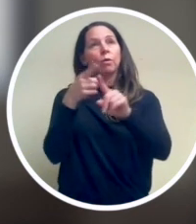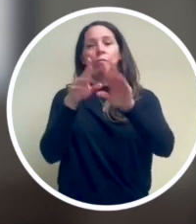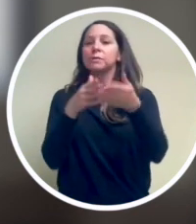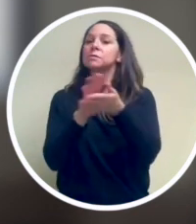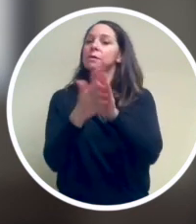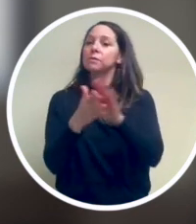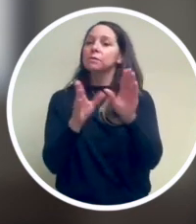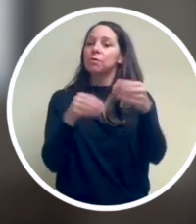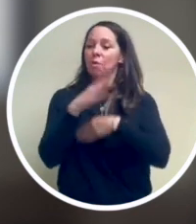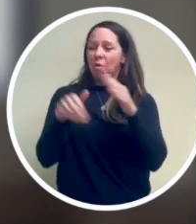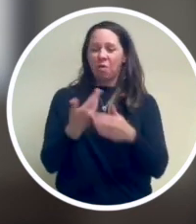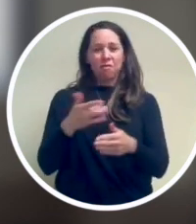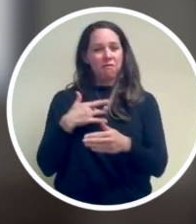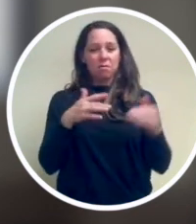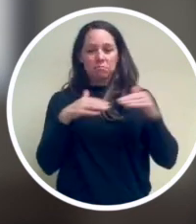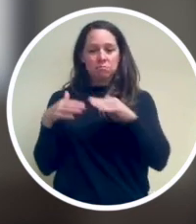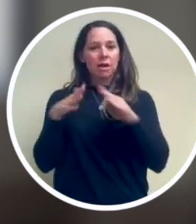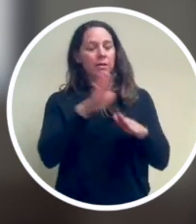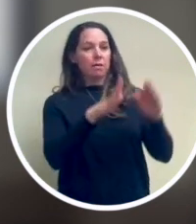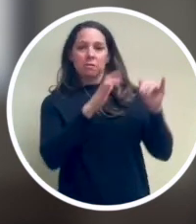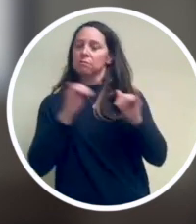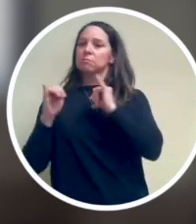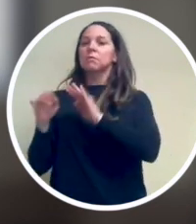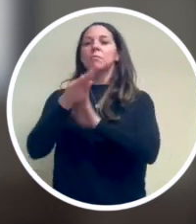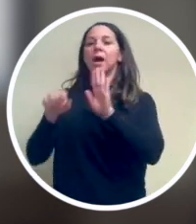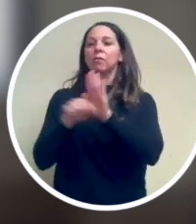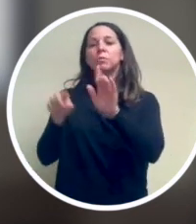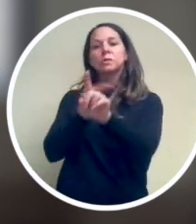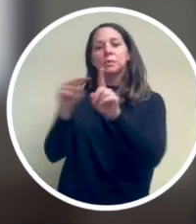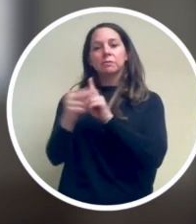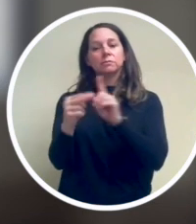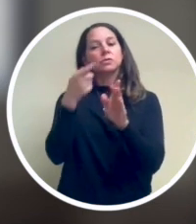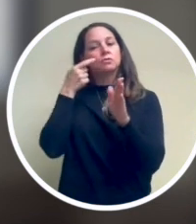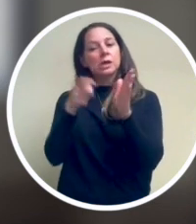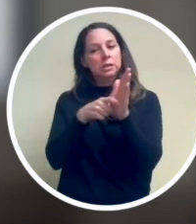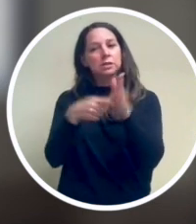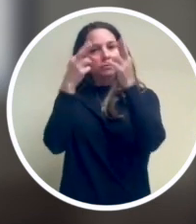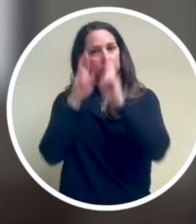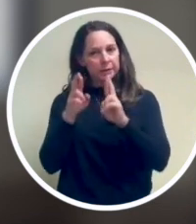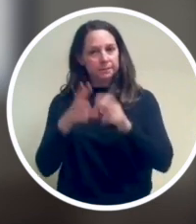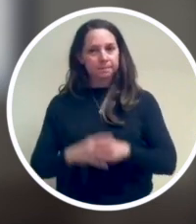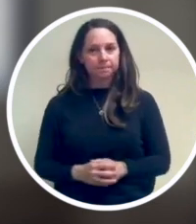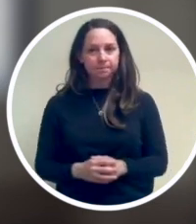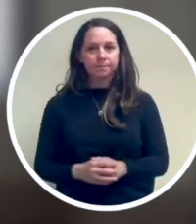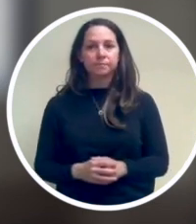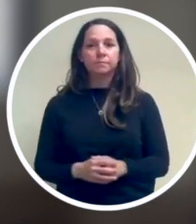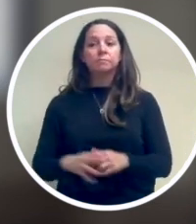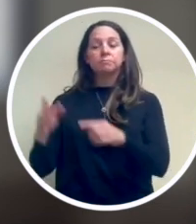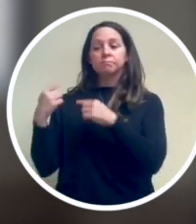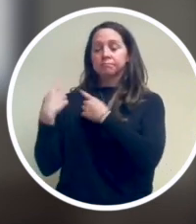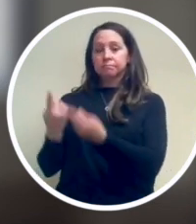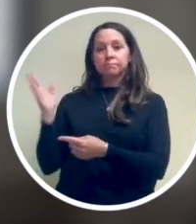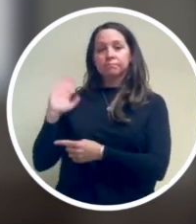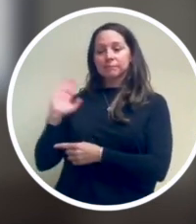organization where all feel that their individual backgrounds and perspectives are recognized and respected. In